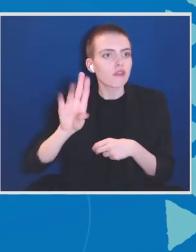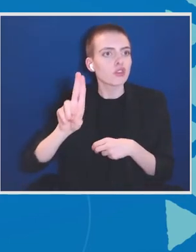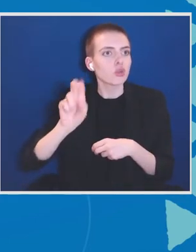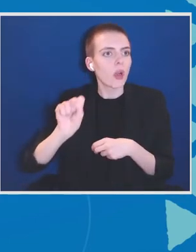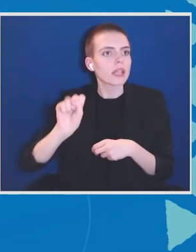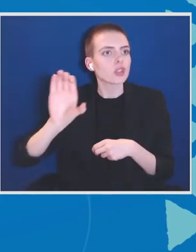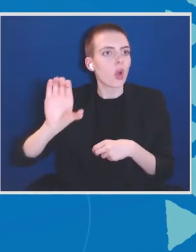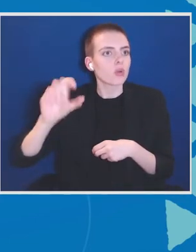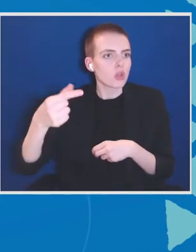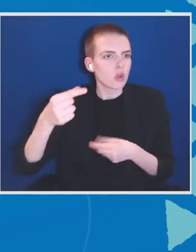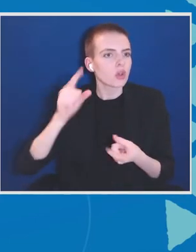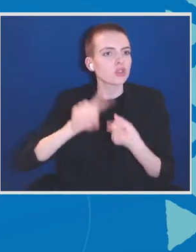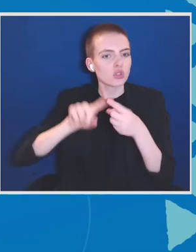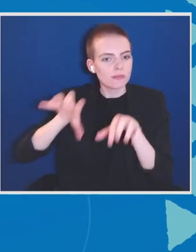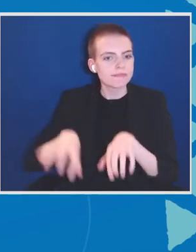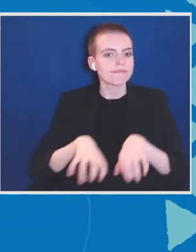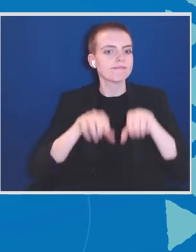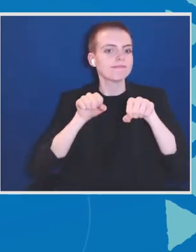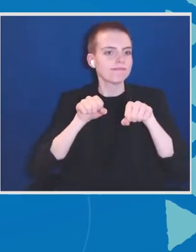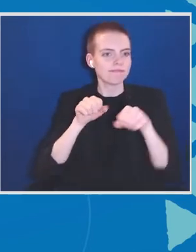take our floor. Thank you.